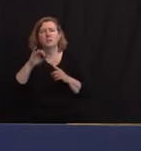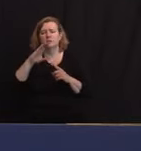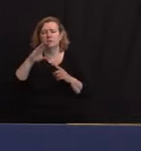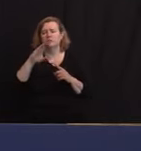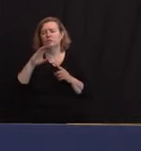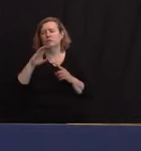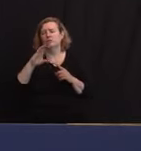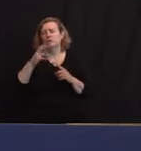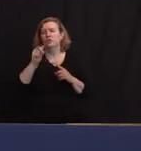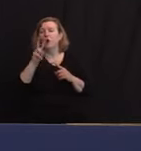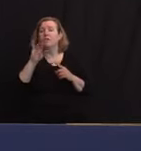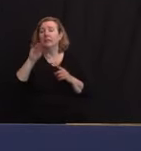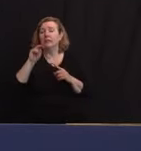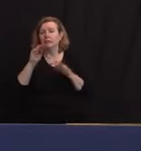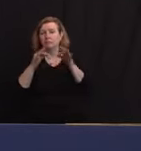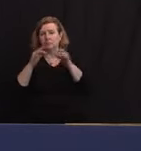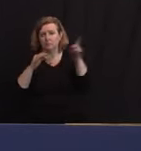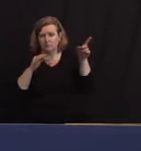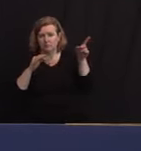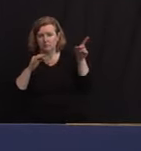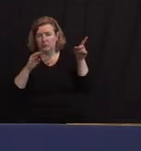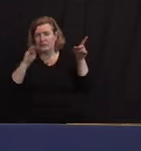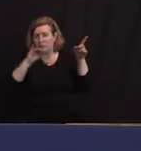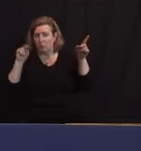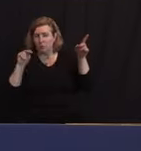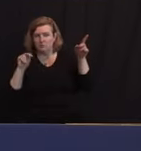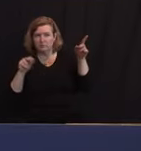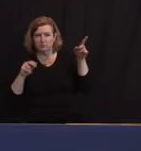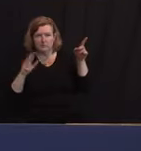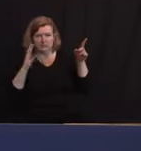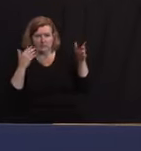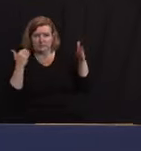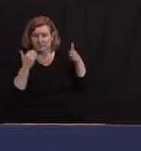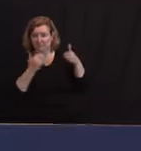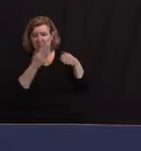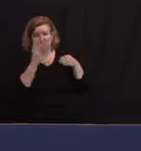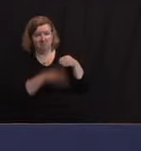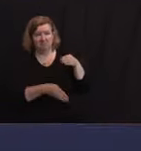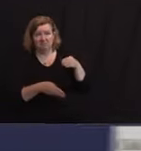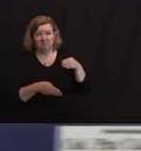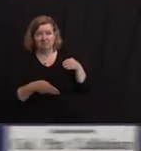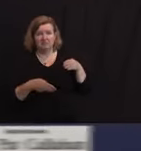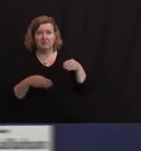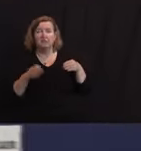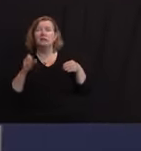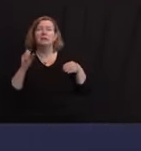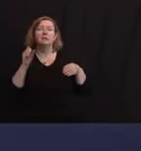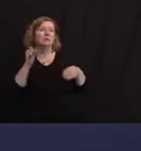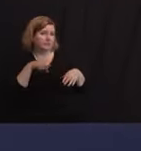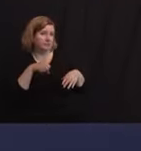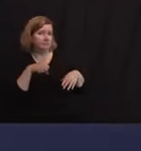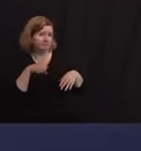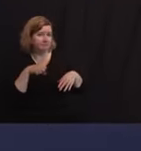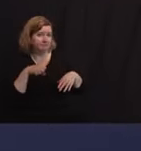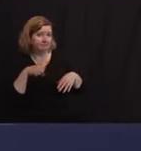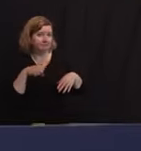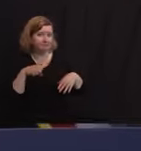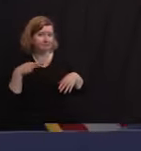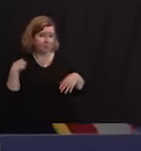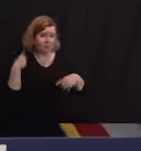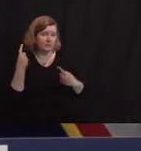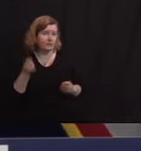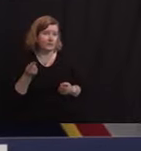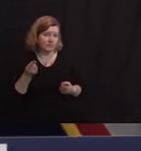in Minnesota, which feels like it's coming to a head. Any comments you want to have there? If we have, we've been in the last few weeks,